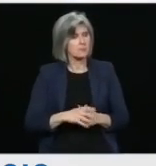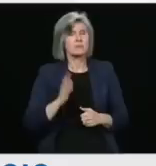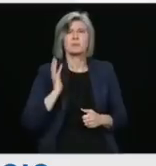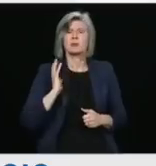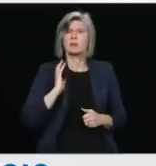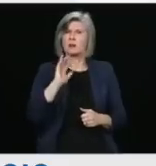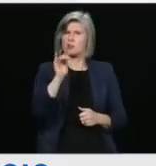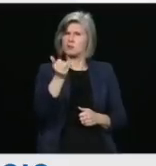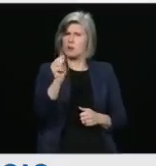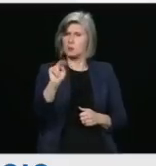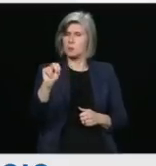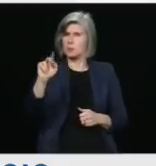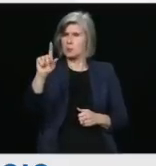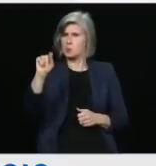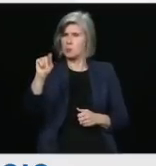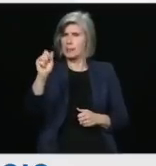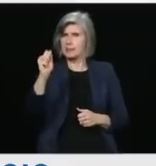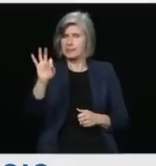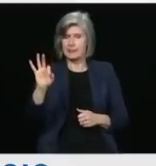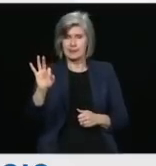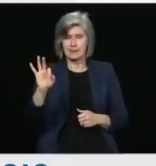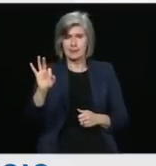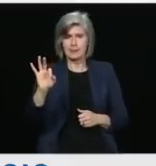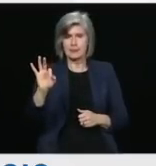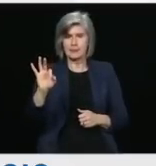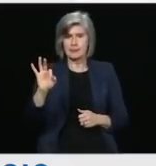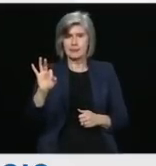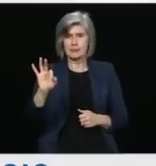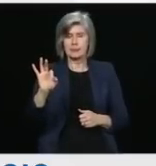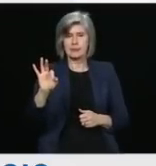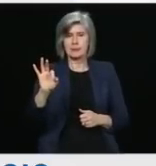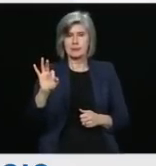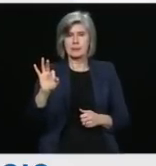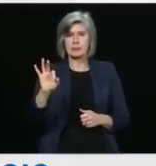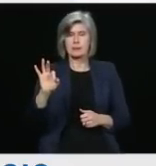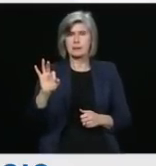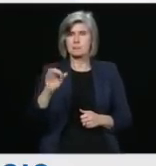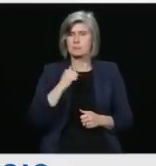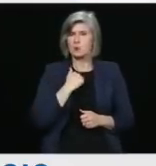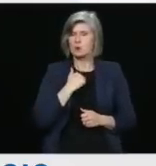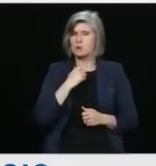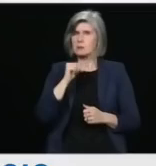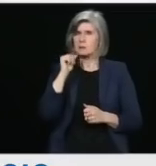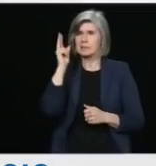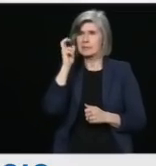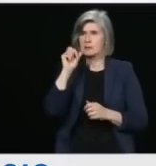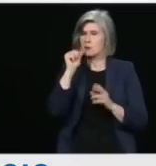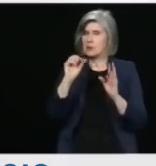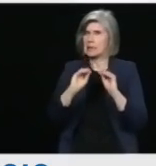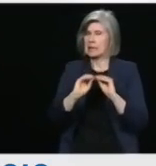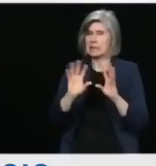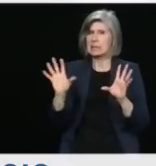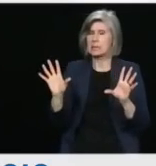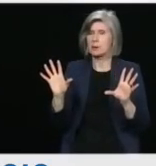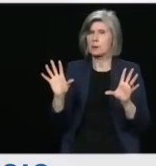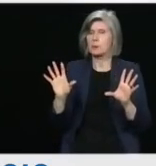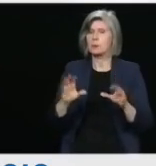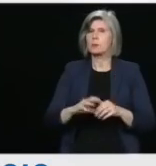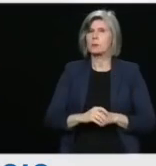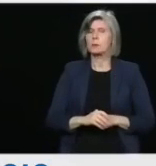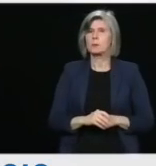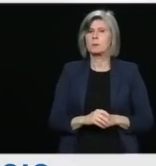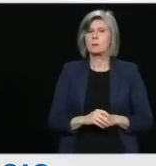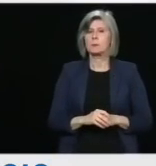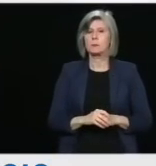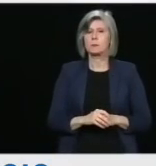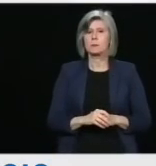makes it clear there was a lot of paper playing around justice to the minister, to the state director, to the current director, to various